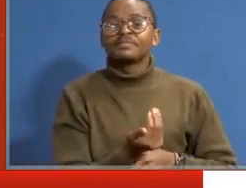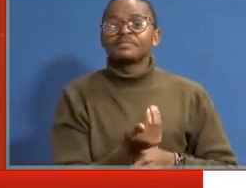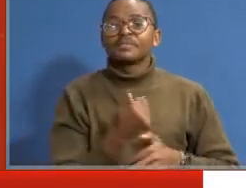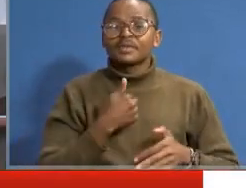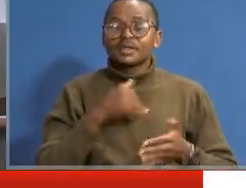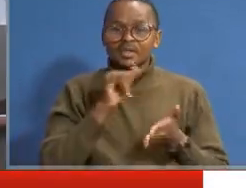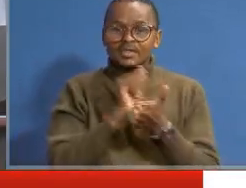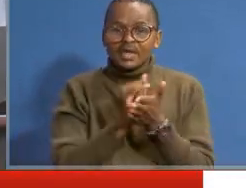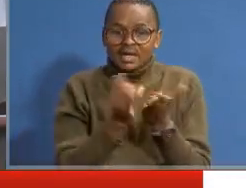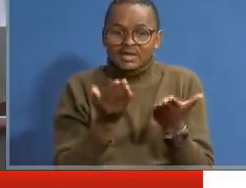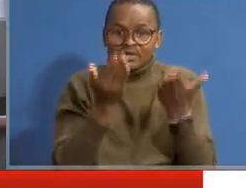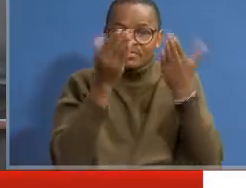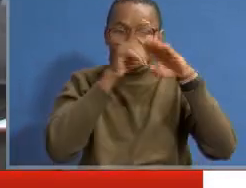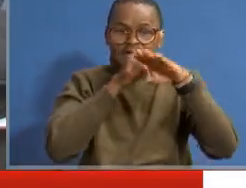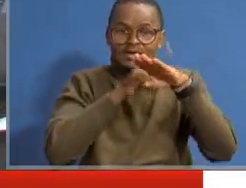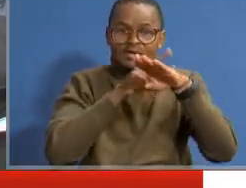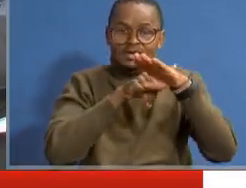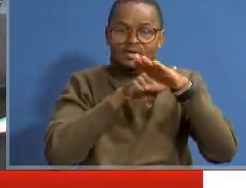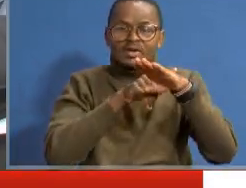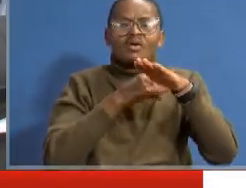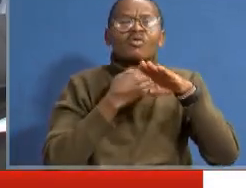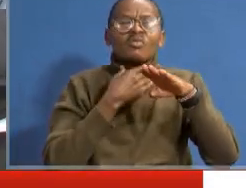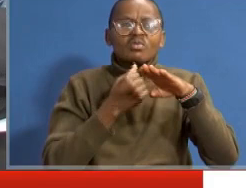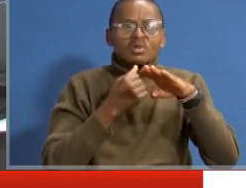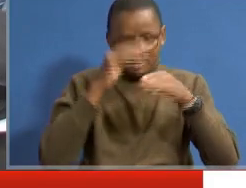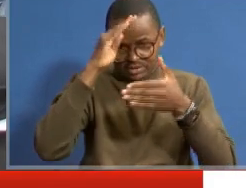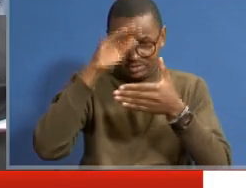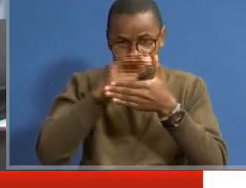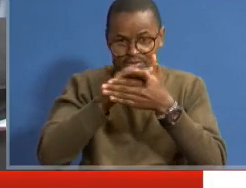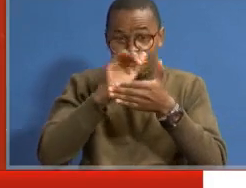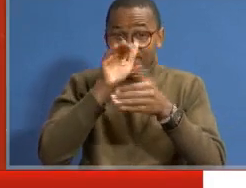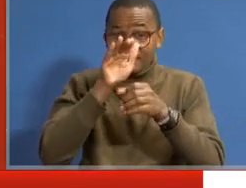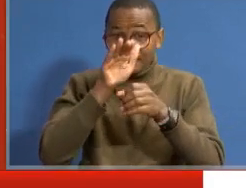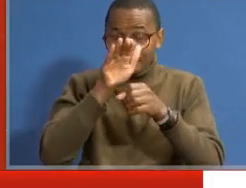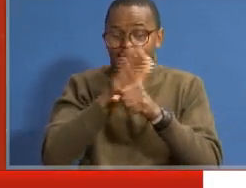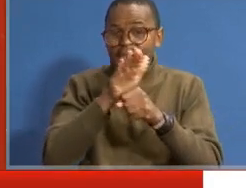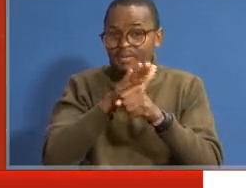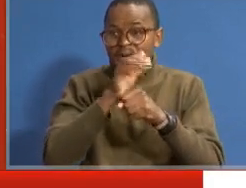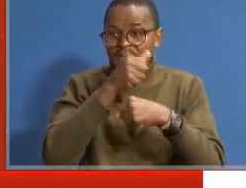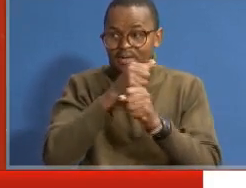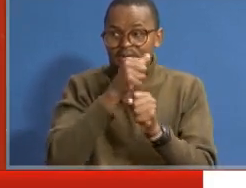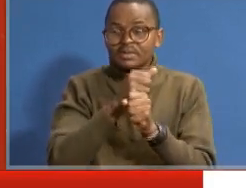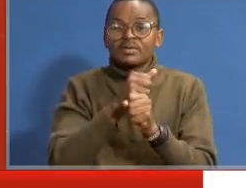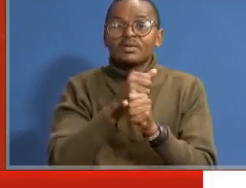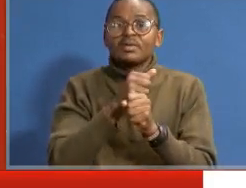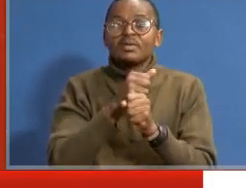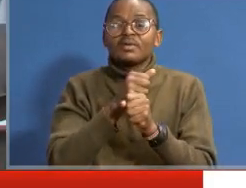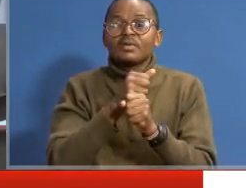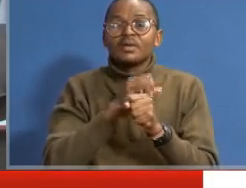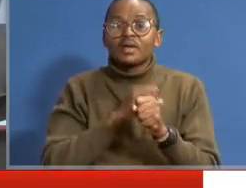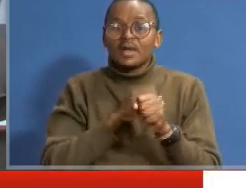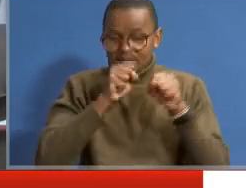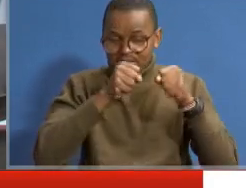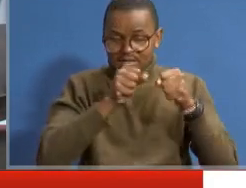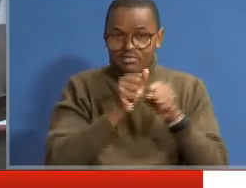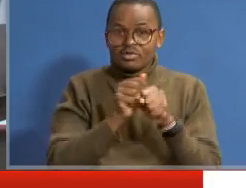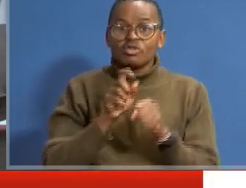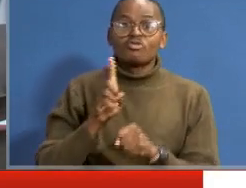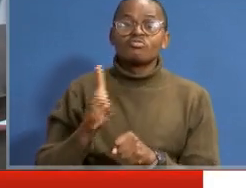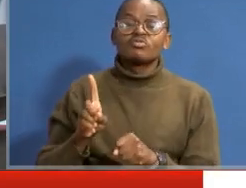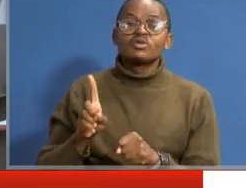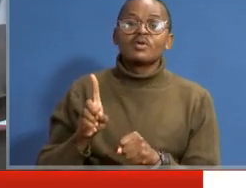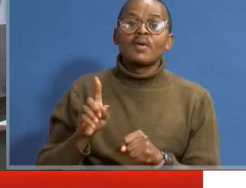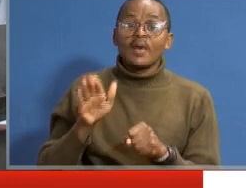Has that improved over time? I wish to believe, but there is still much that can be done. Yeah, I agree with you that